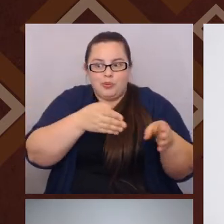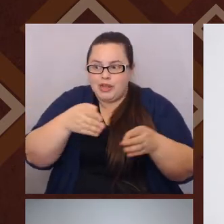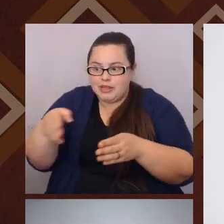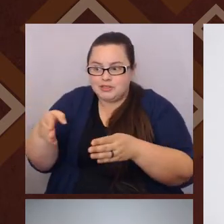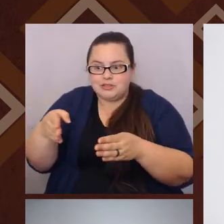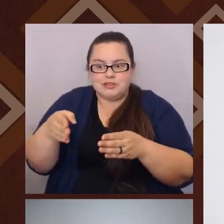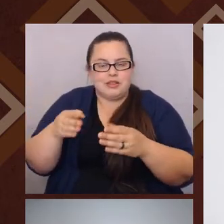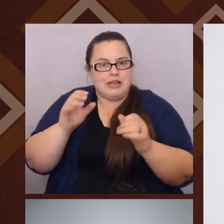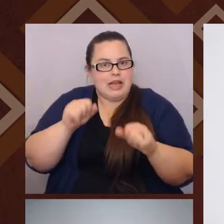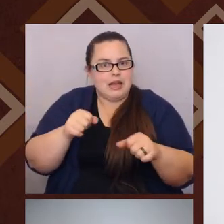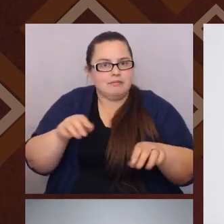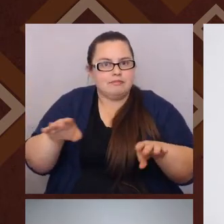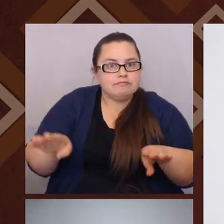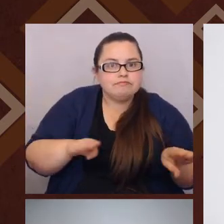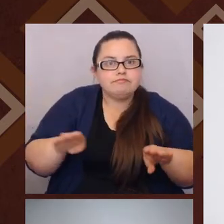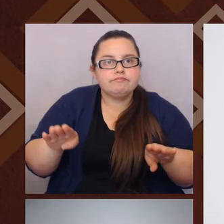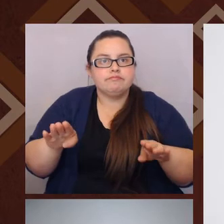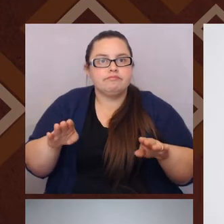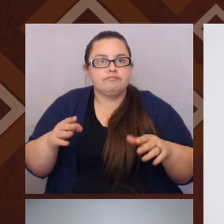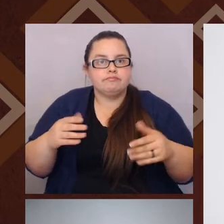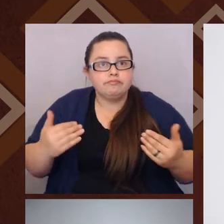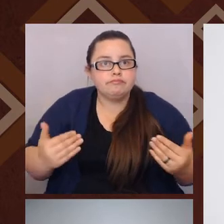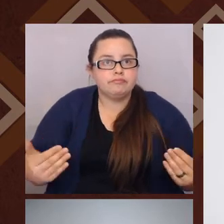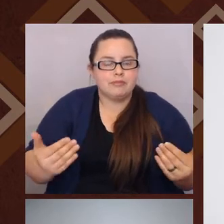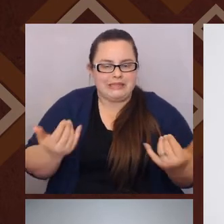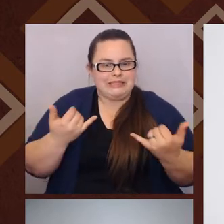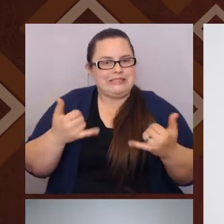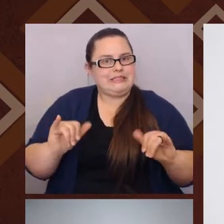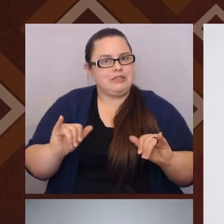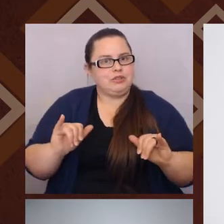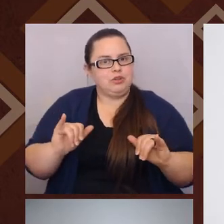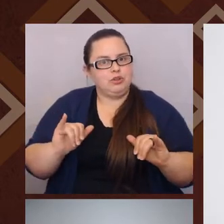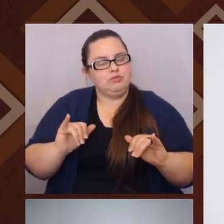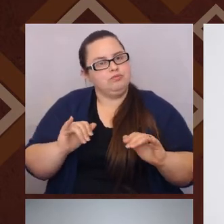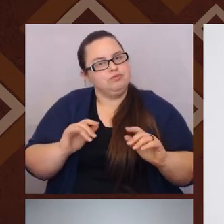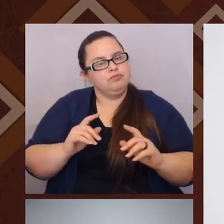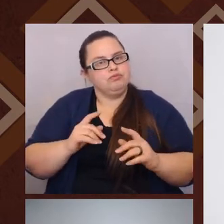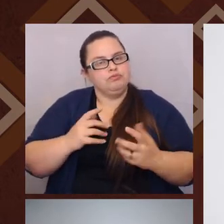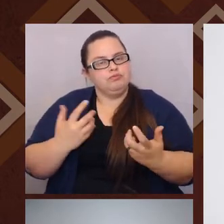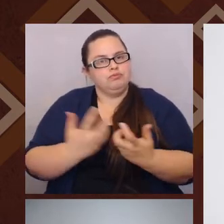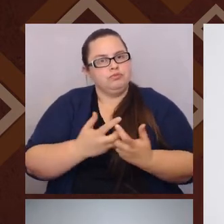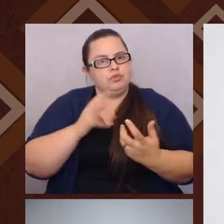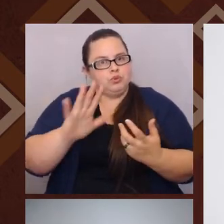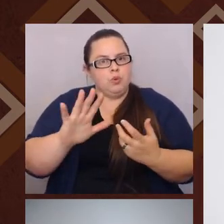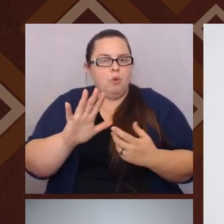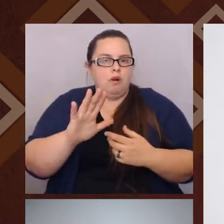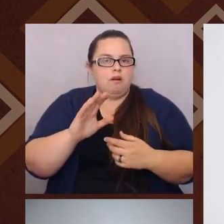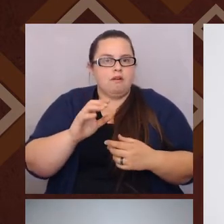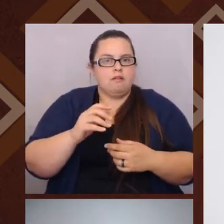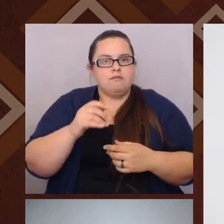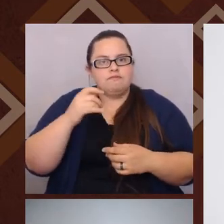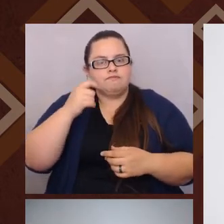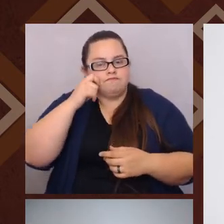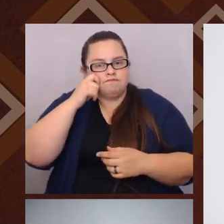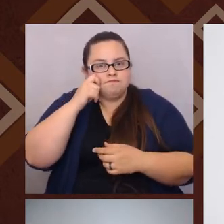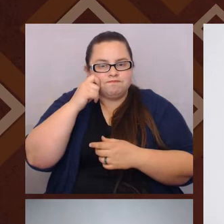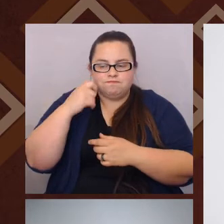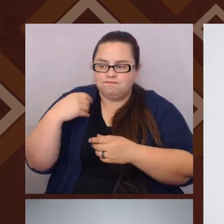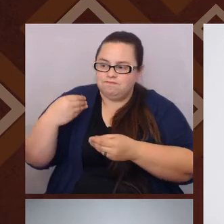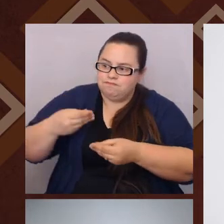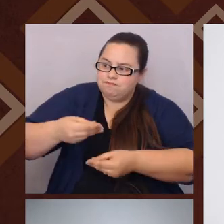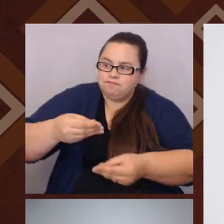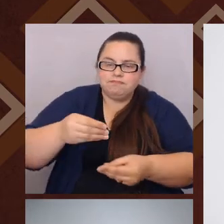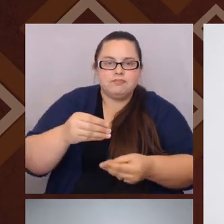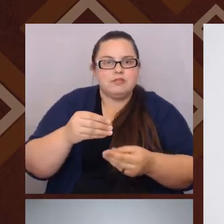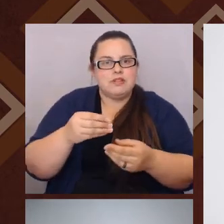act or be and still be true to your ethnic self or your gendered self. There's confusion or